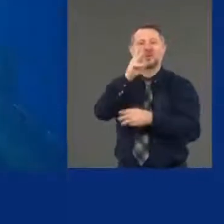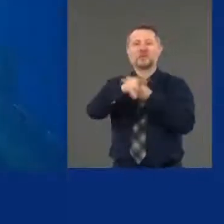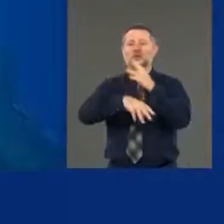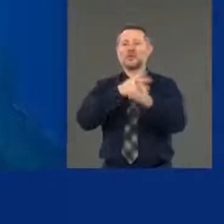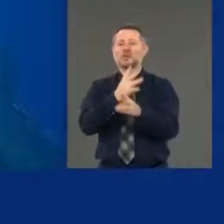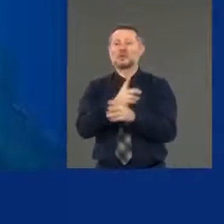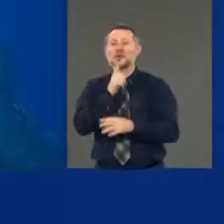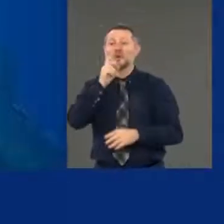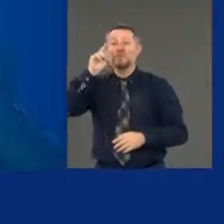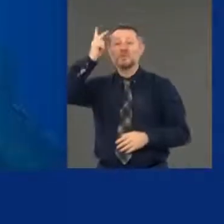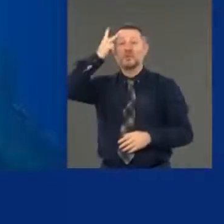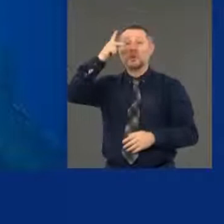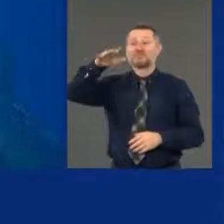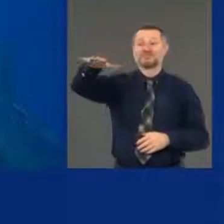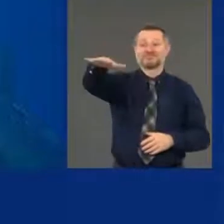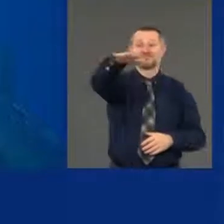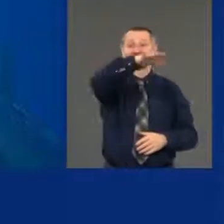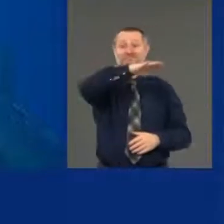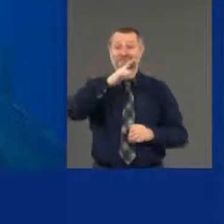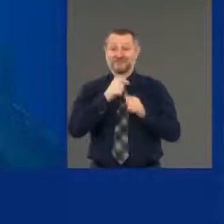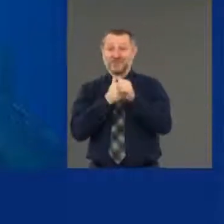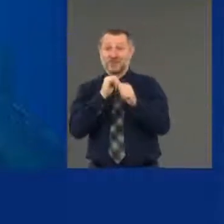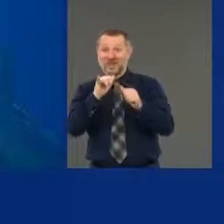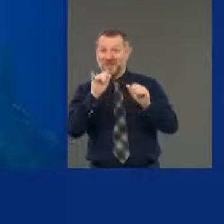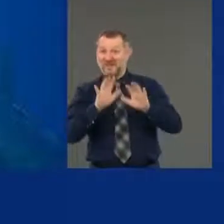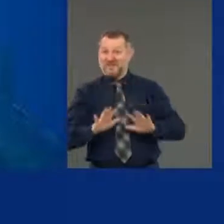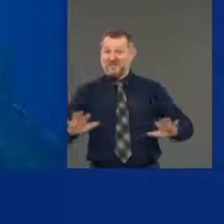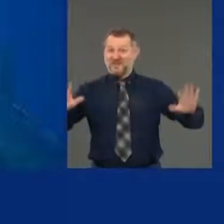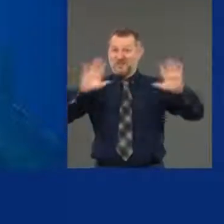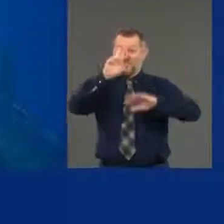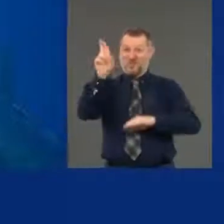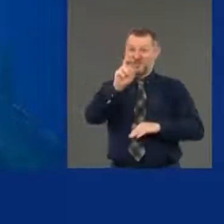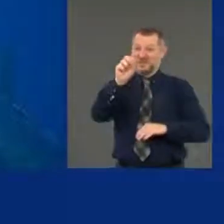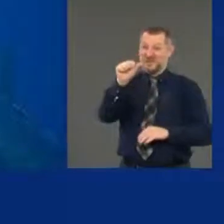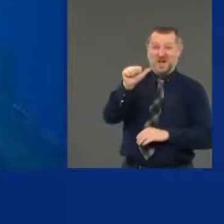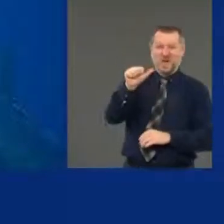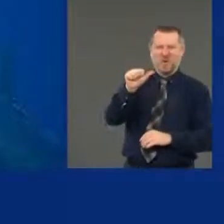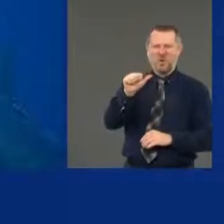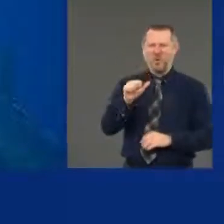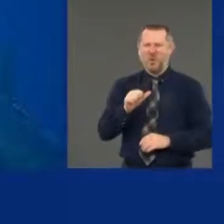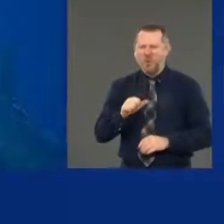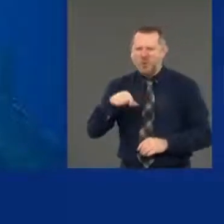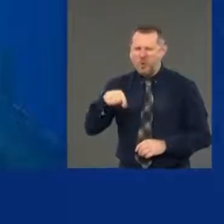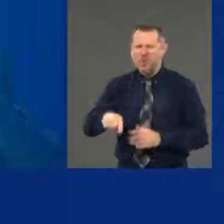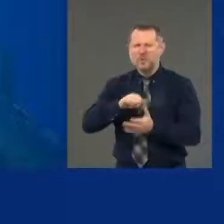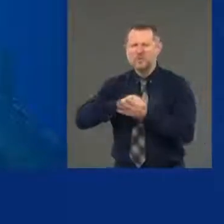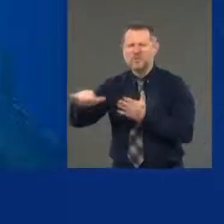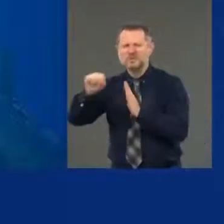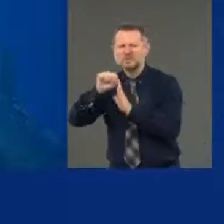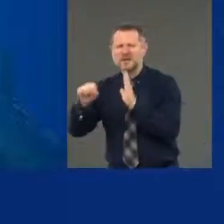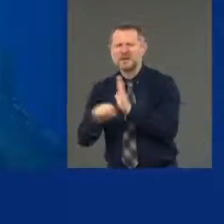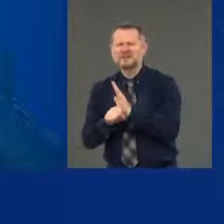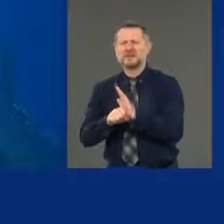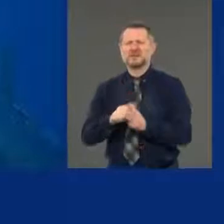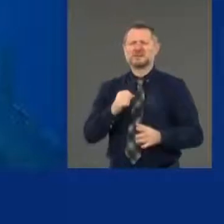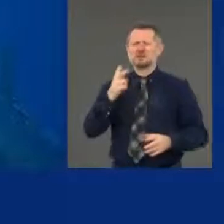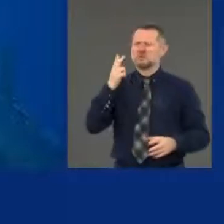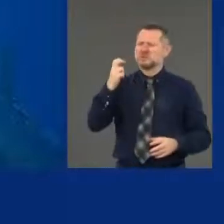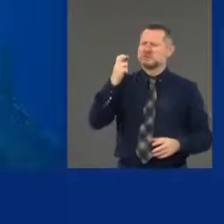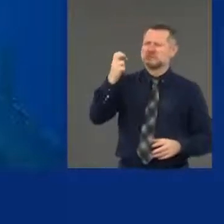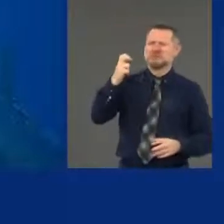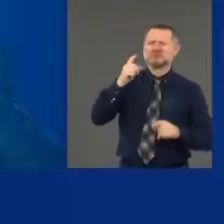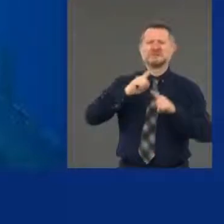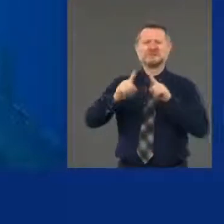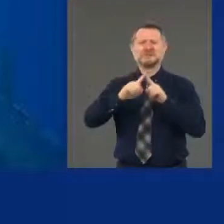dealing with this, all across the country, all across the state, because we have hundreds of police departments, there is no quick fix to